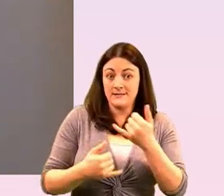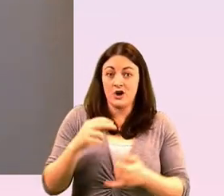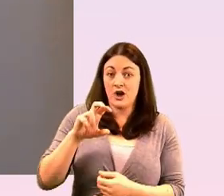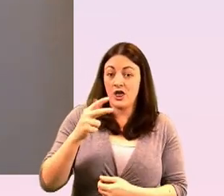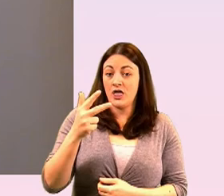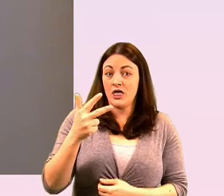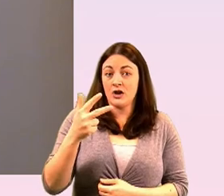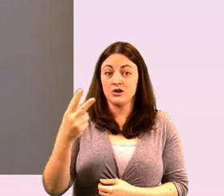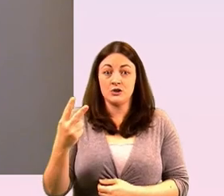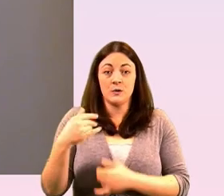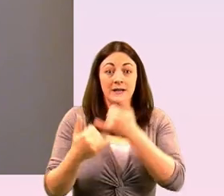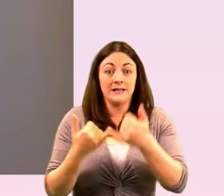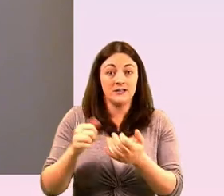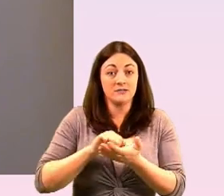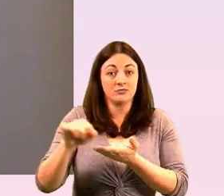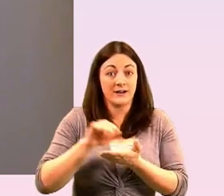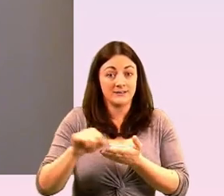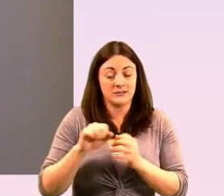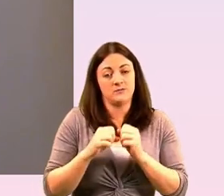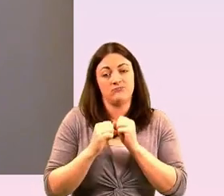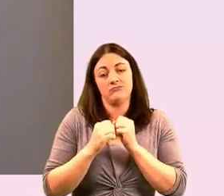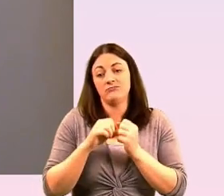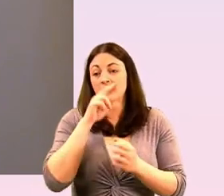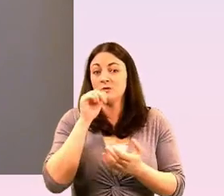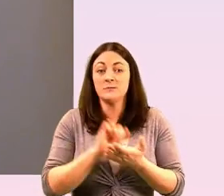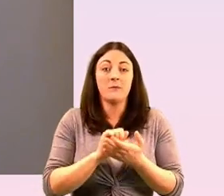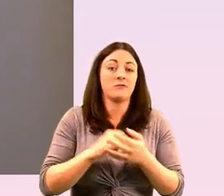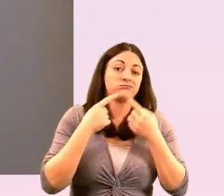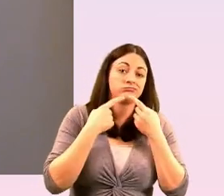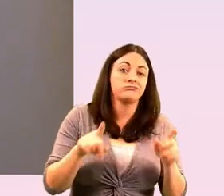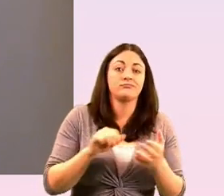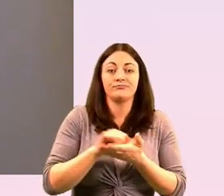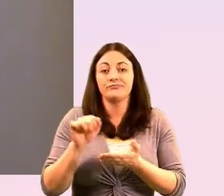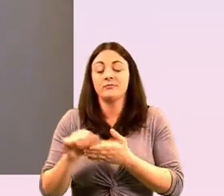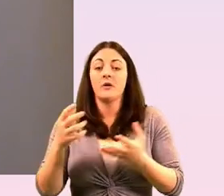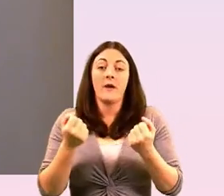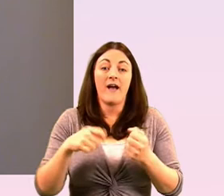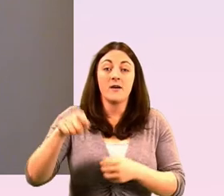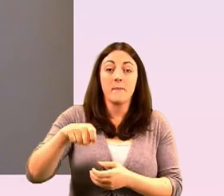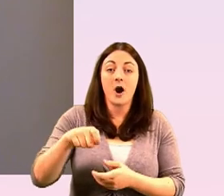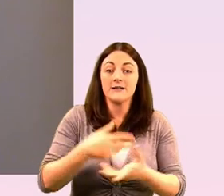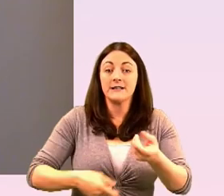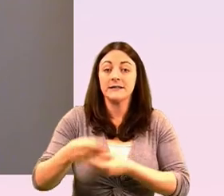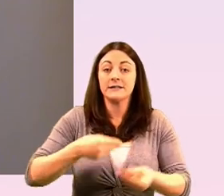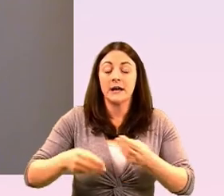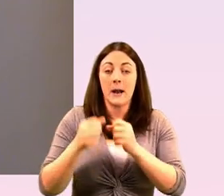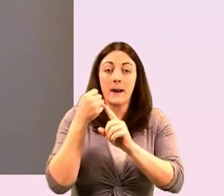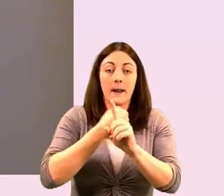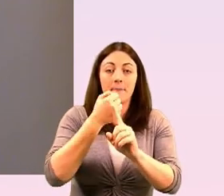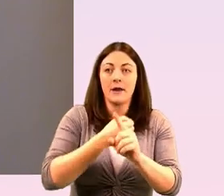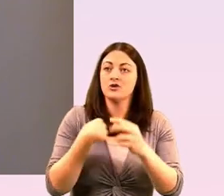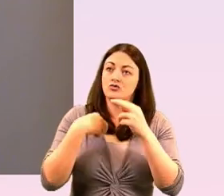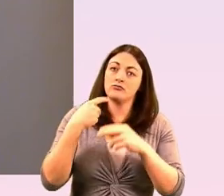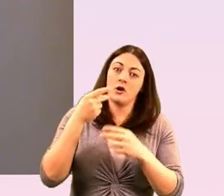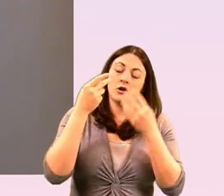we have one of our more recent marketing campaigns uh has the slogan reflecting queer life in ireland